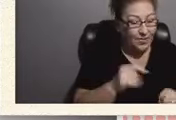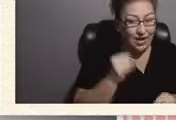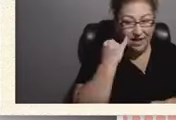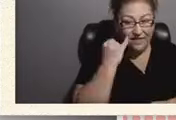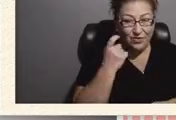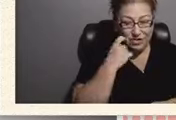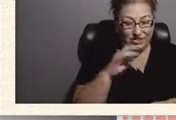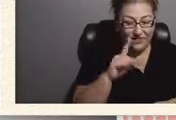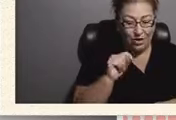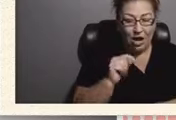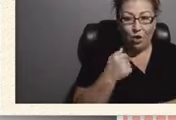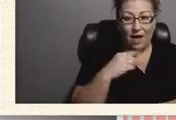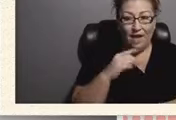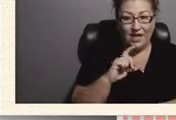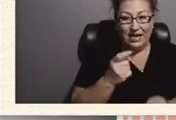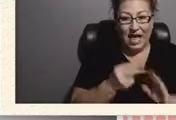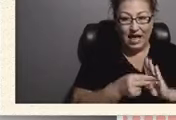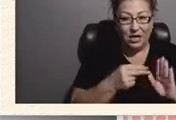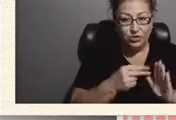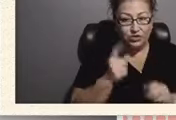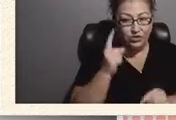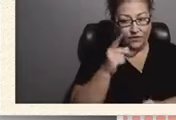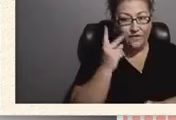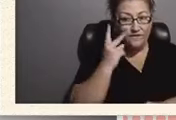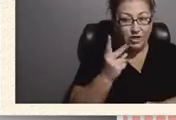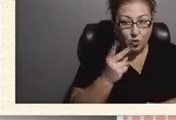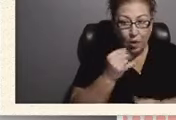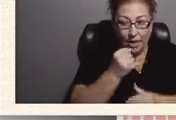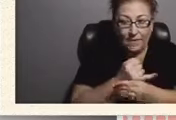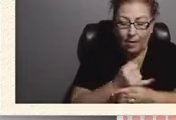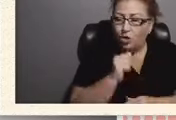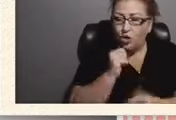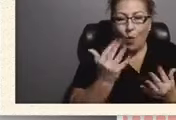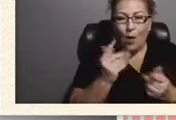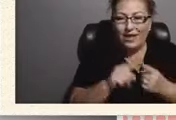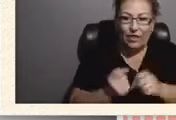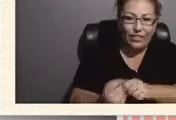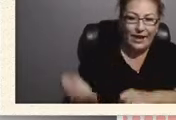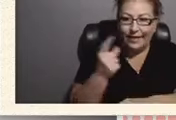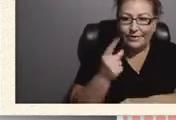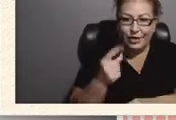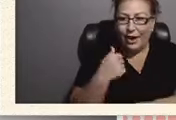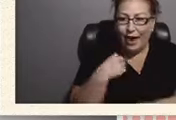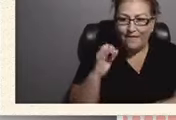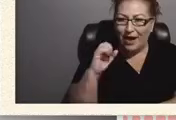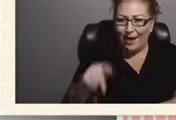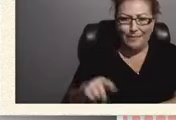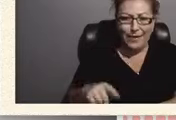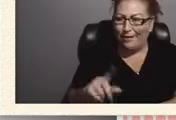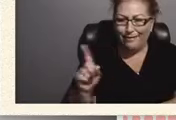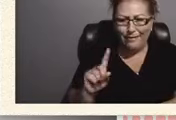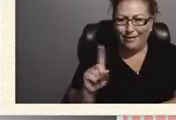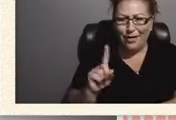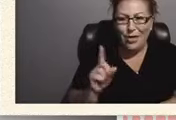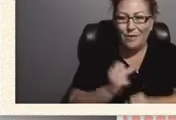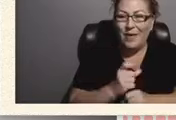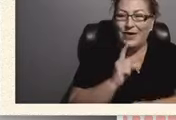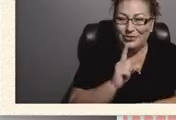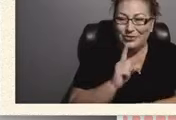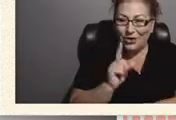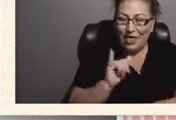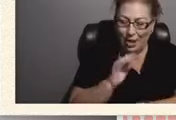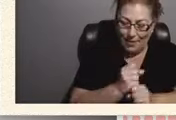for visual impairment, you don't wait until the following year to have an IEP. You make sure that you make an appointment